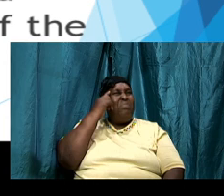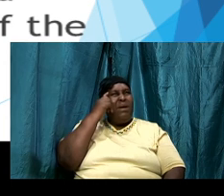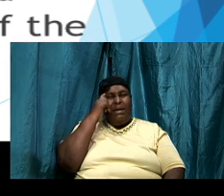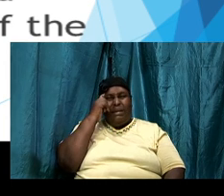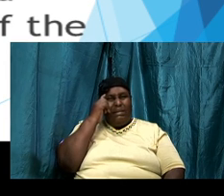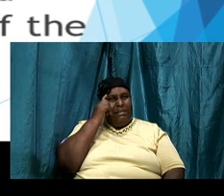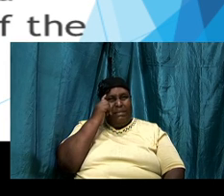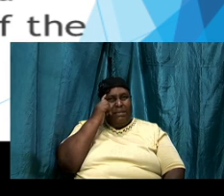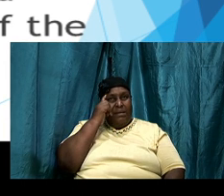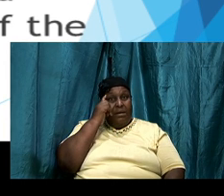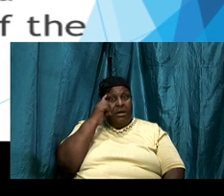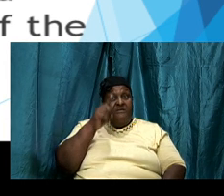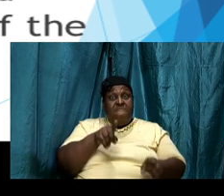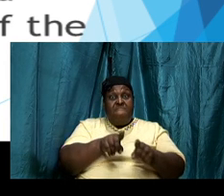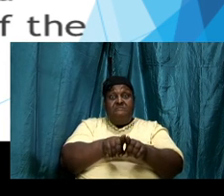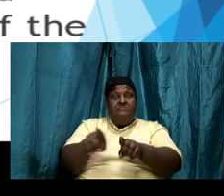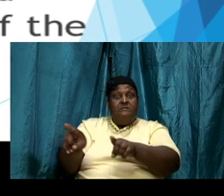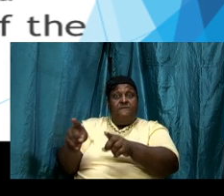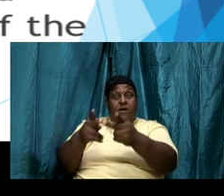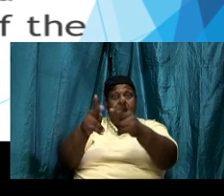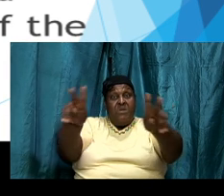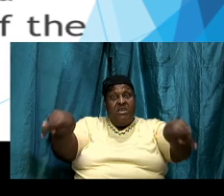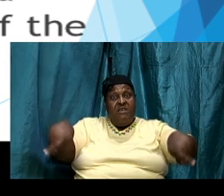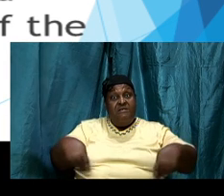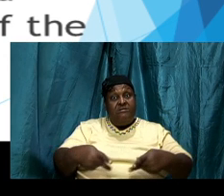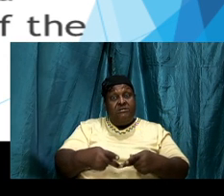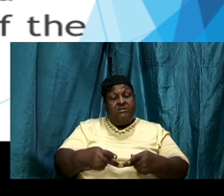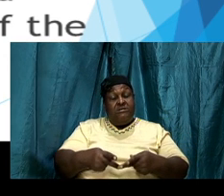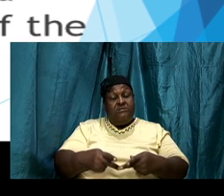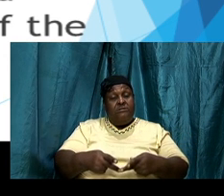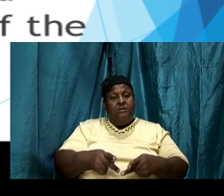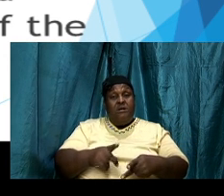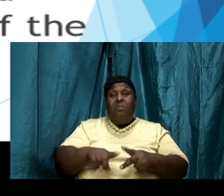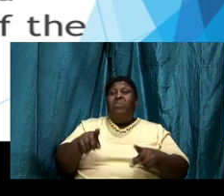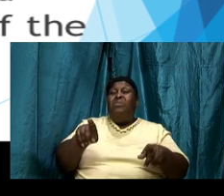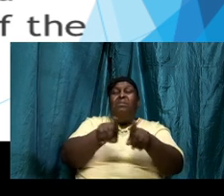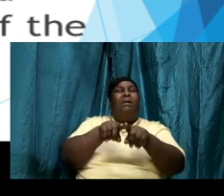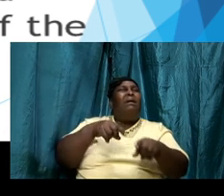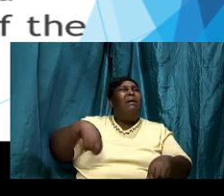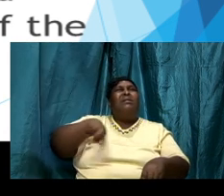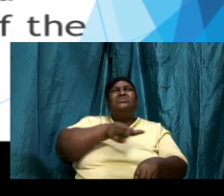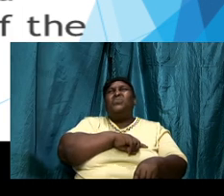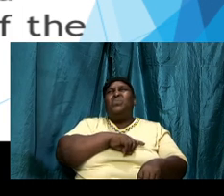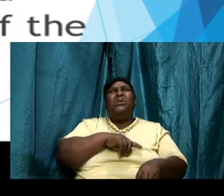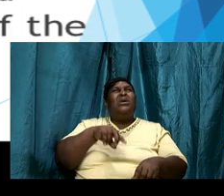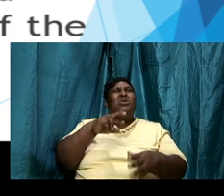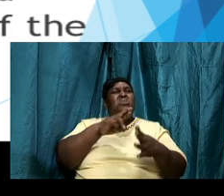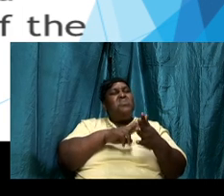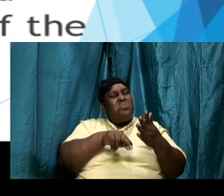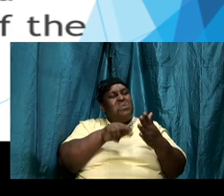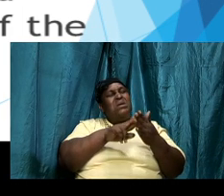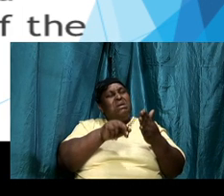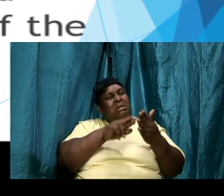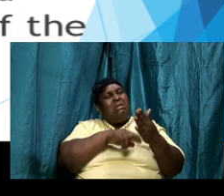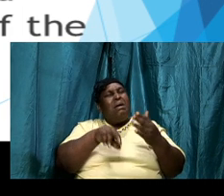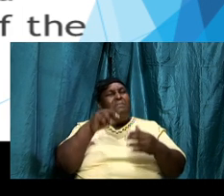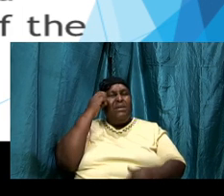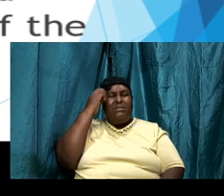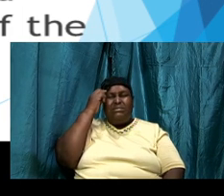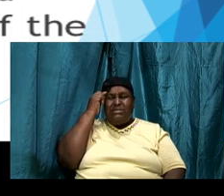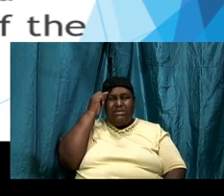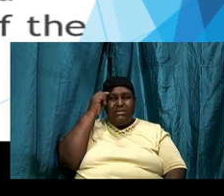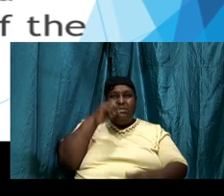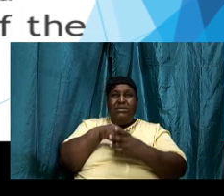as we read and meditate on the word and start to allow the word to